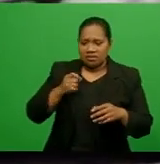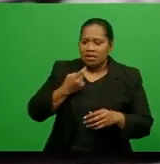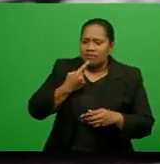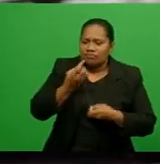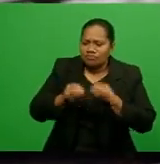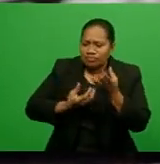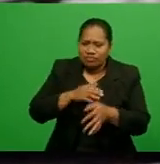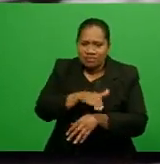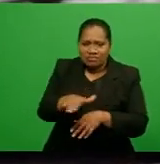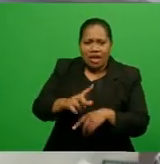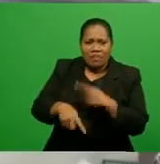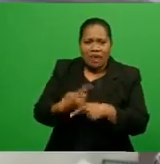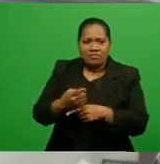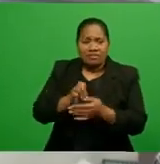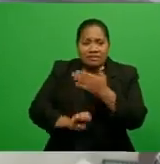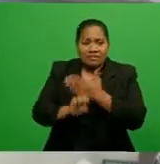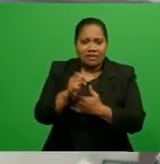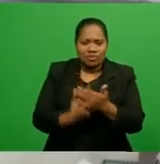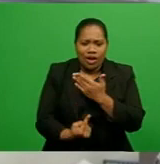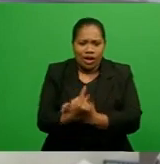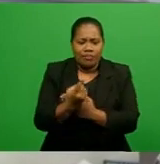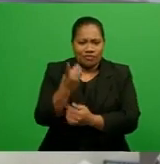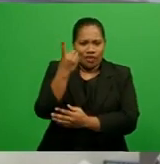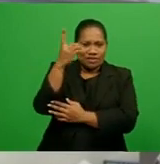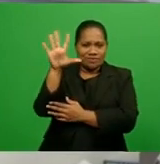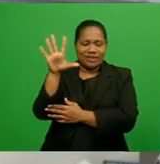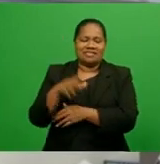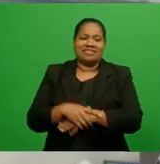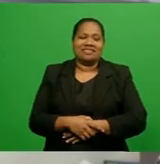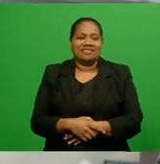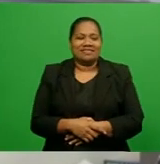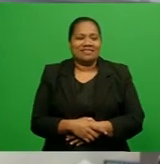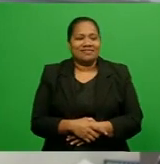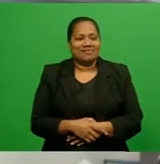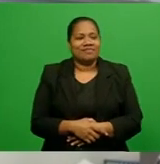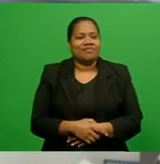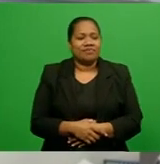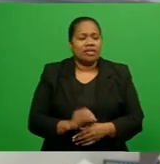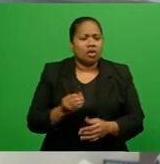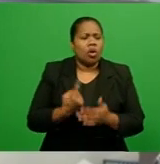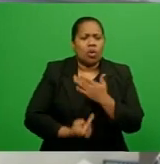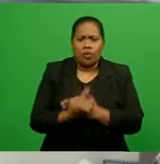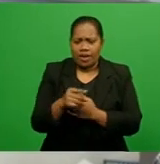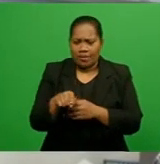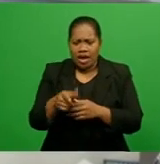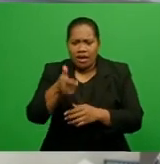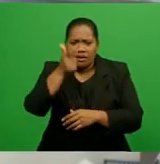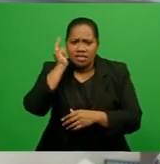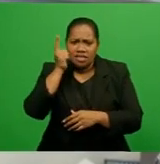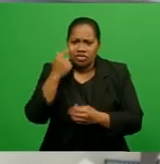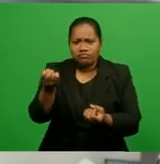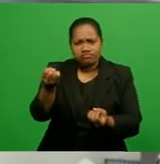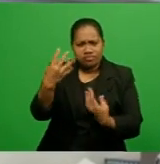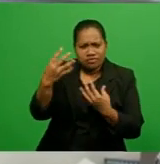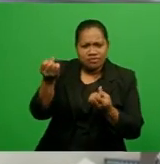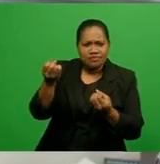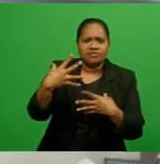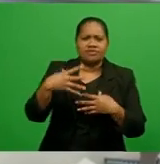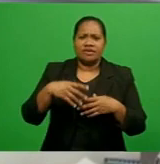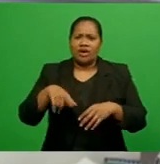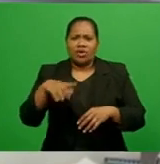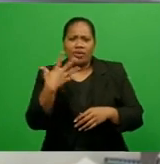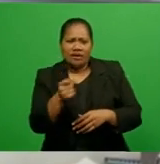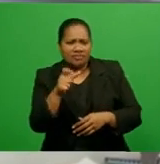independence. Before the event, there was a lot of hype given by teachers. Every class,